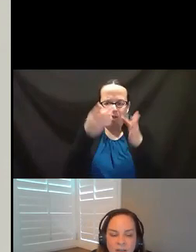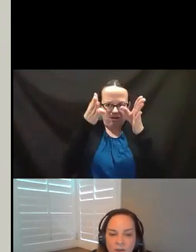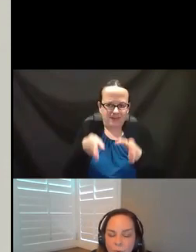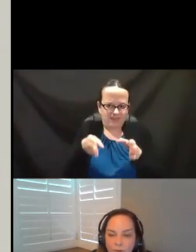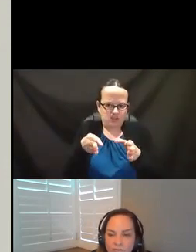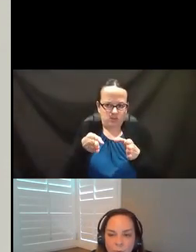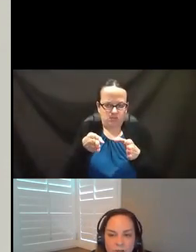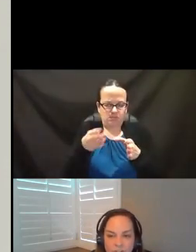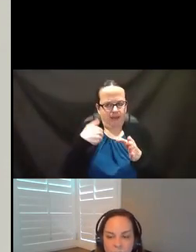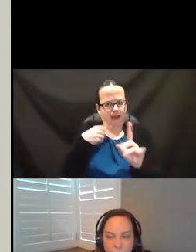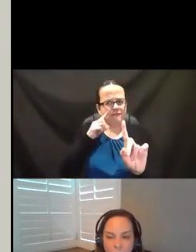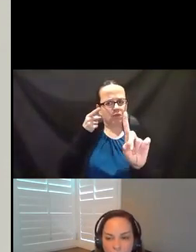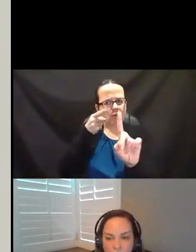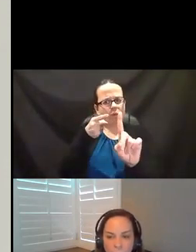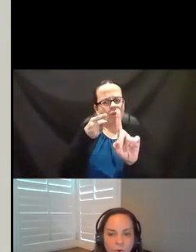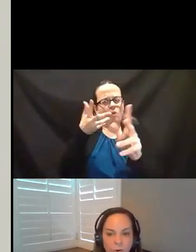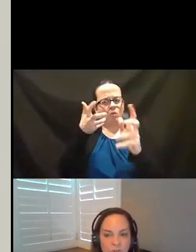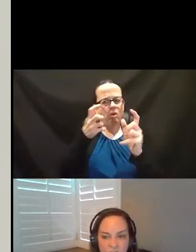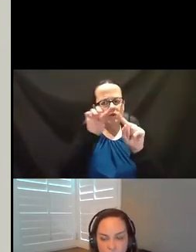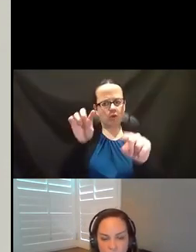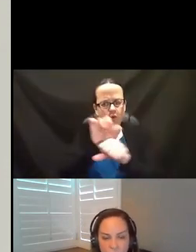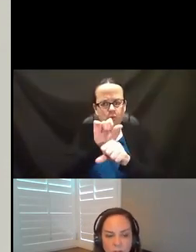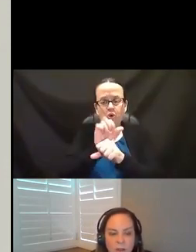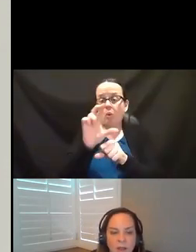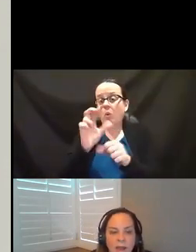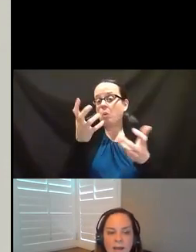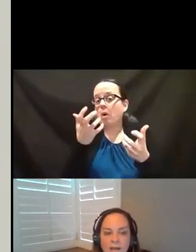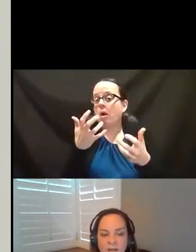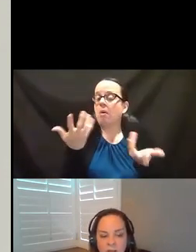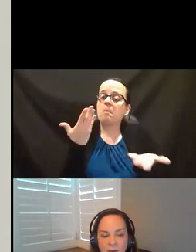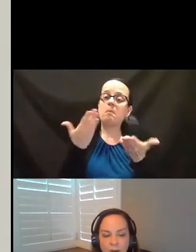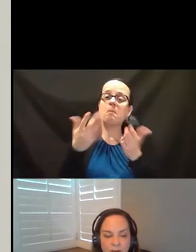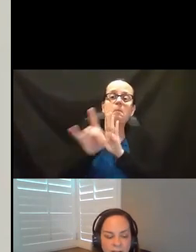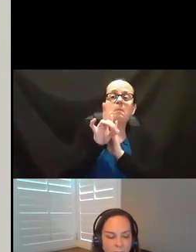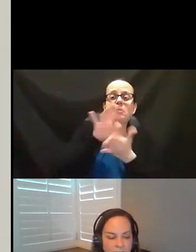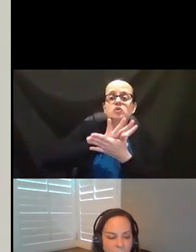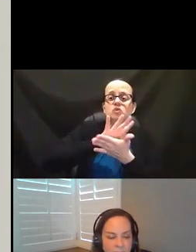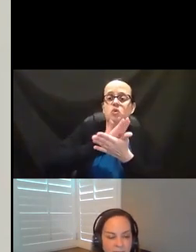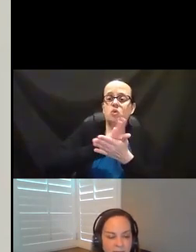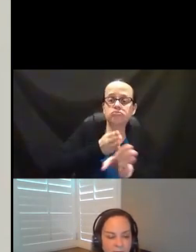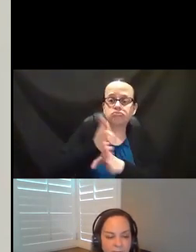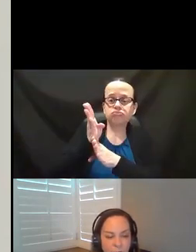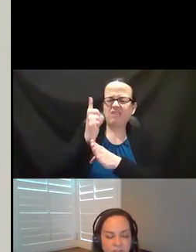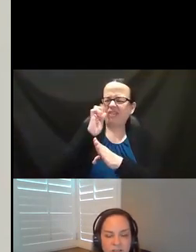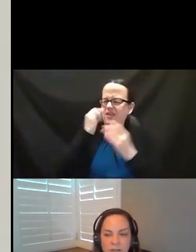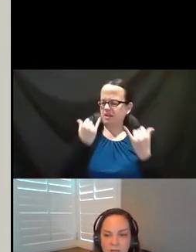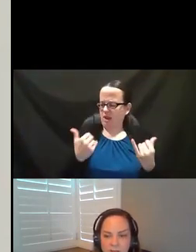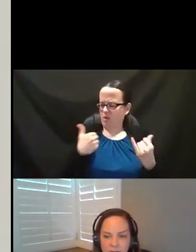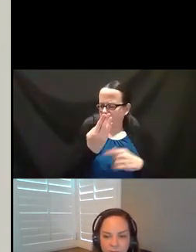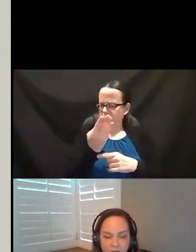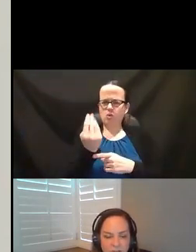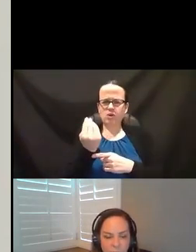has a goal of going to work or going to school. And right now, I think we have 14